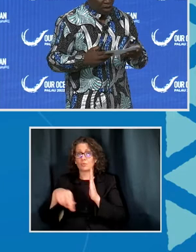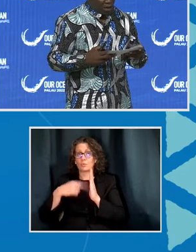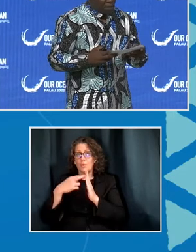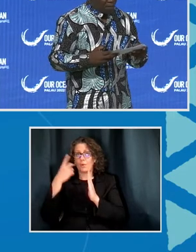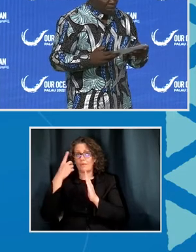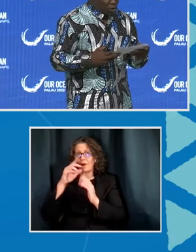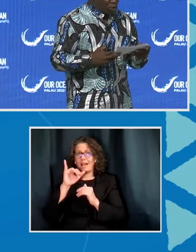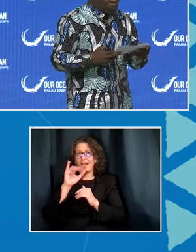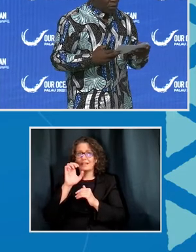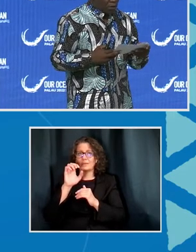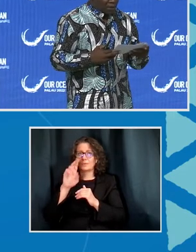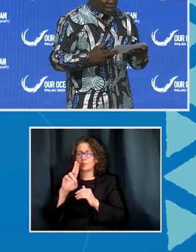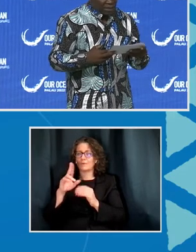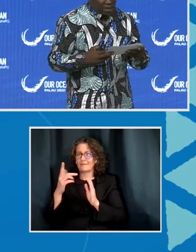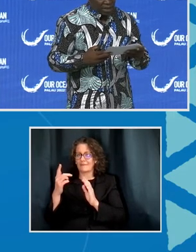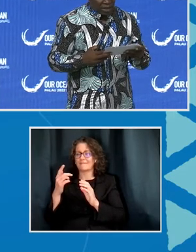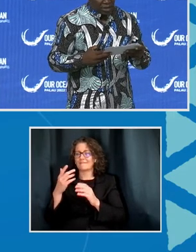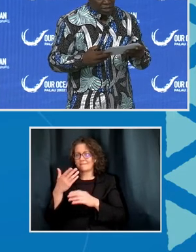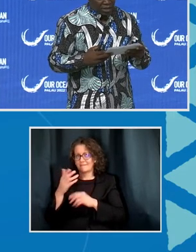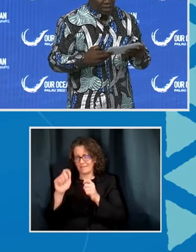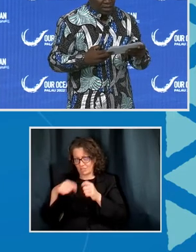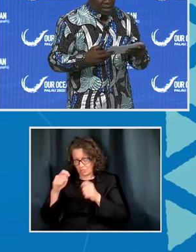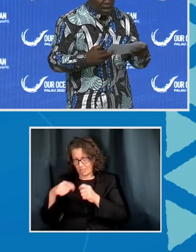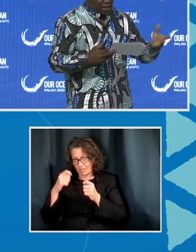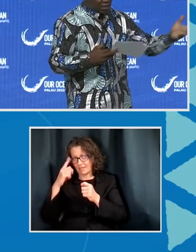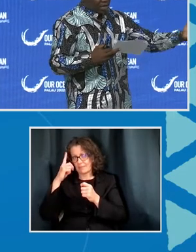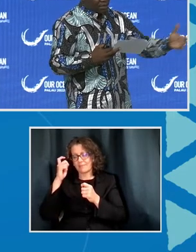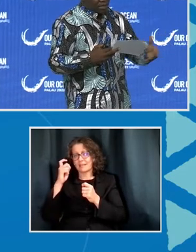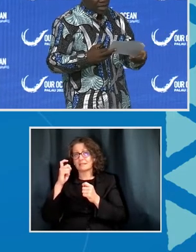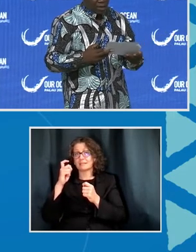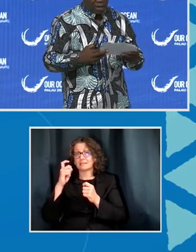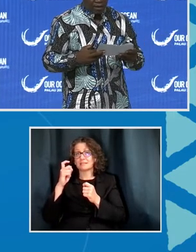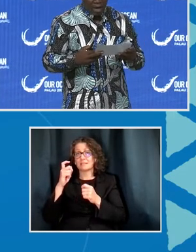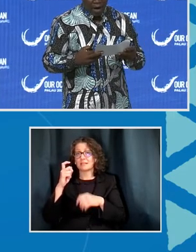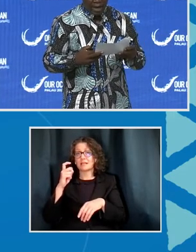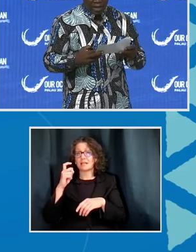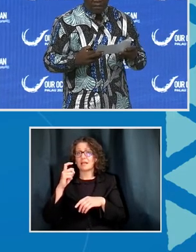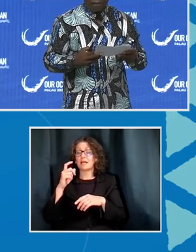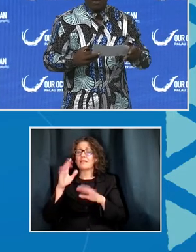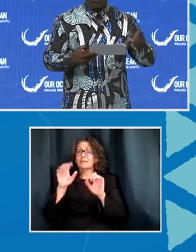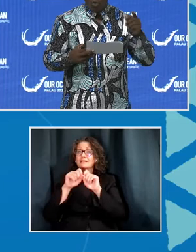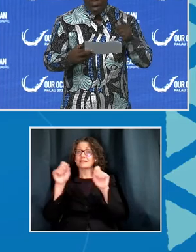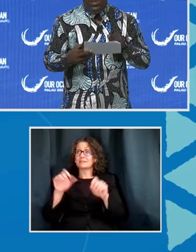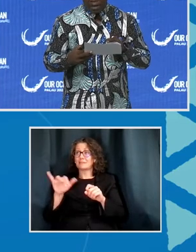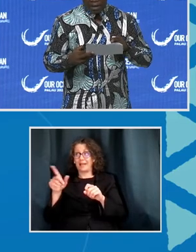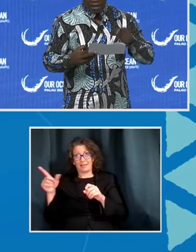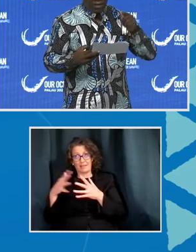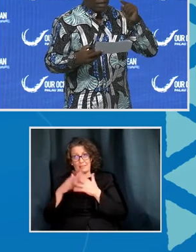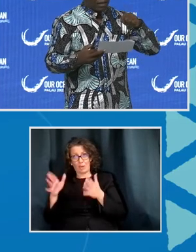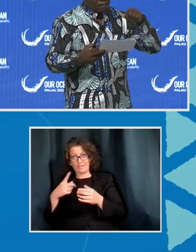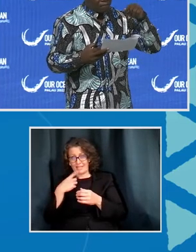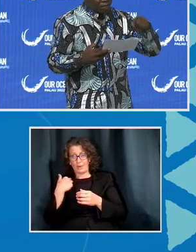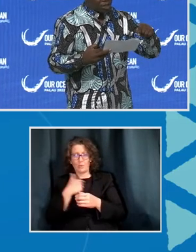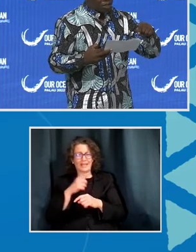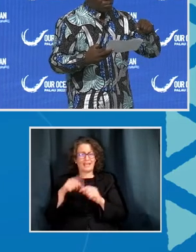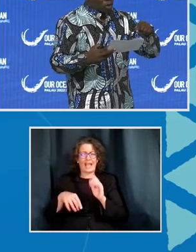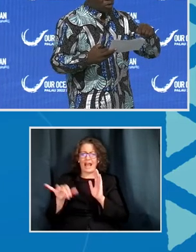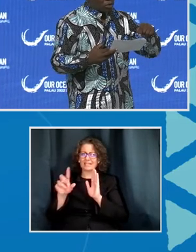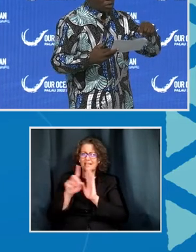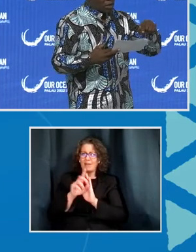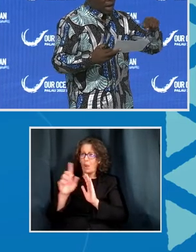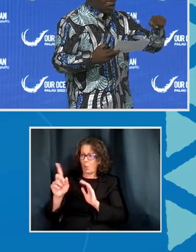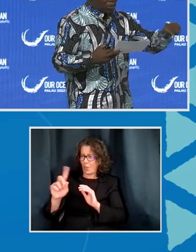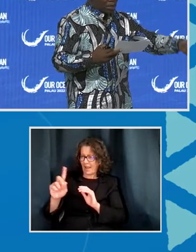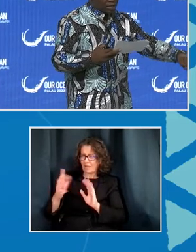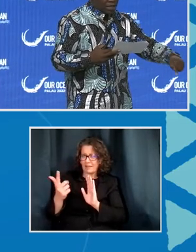fishing. Because through the traceability and trading system, as the admiral said, we can now identify where the illegal fishing